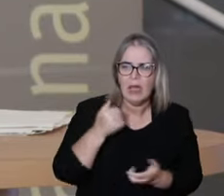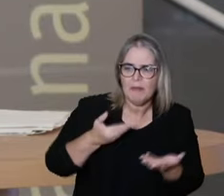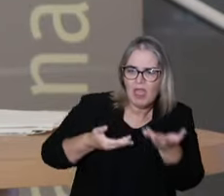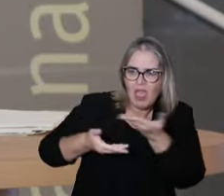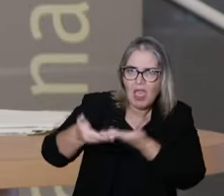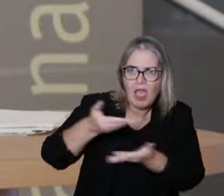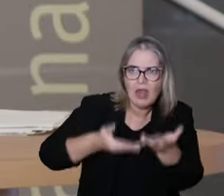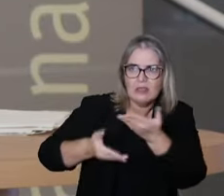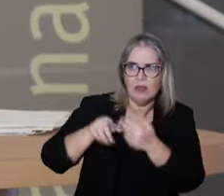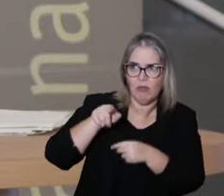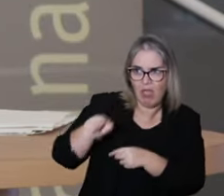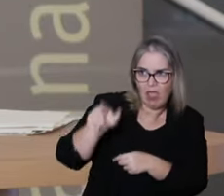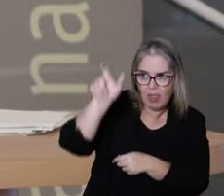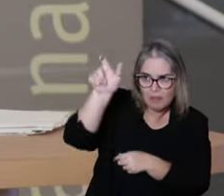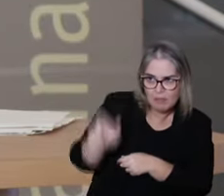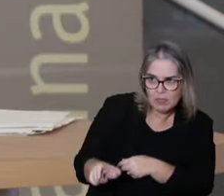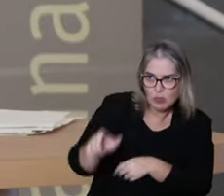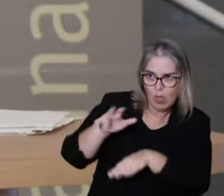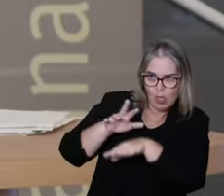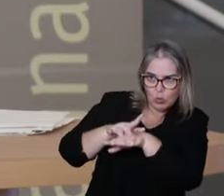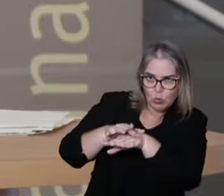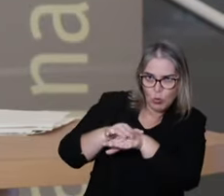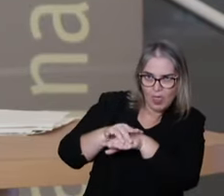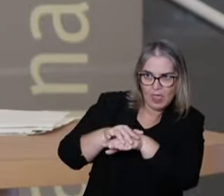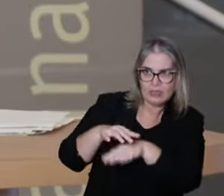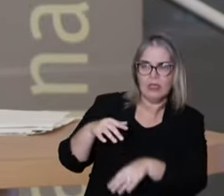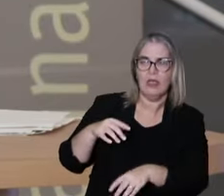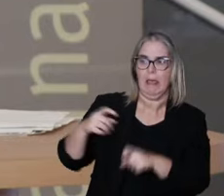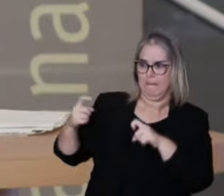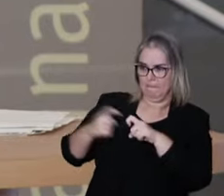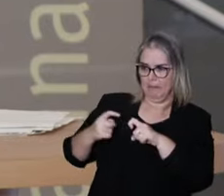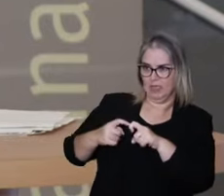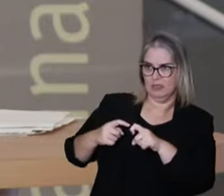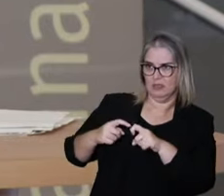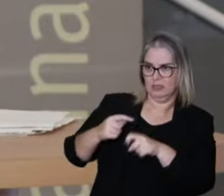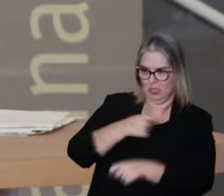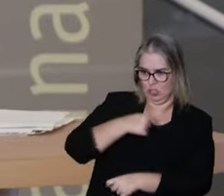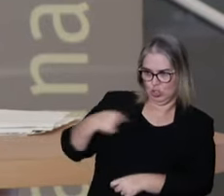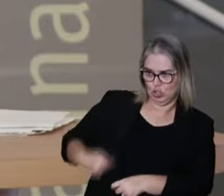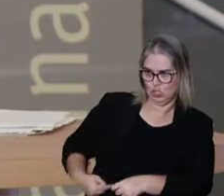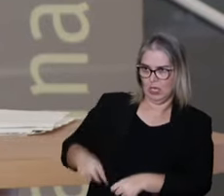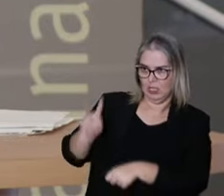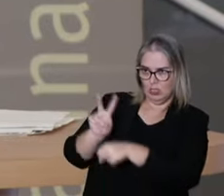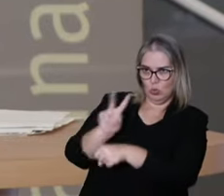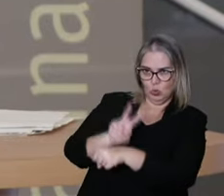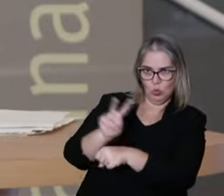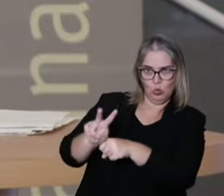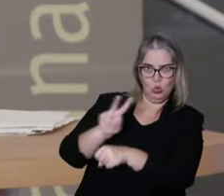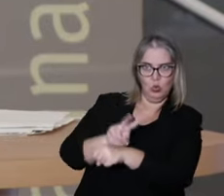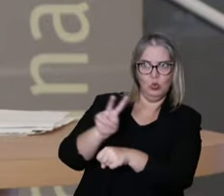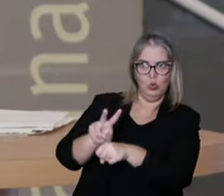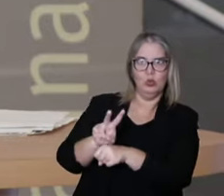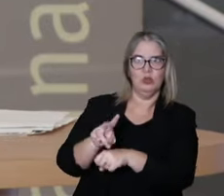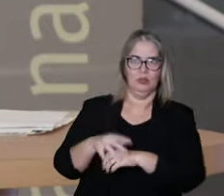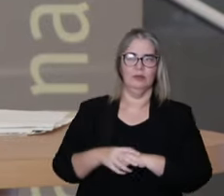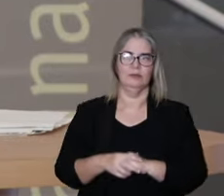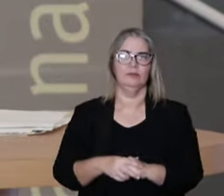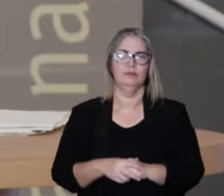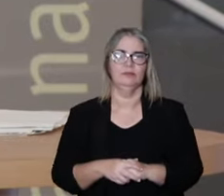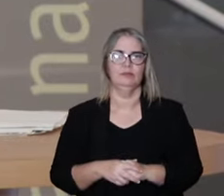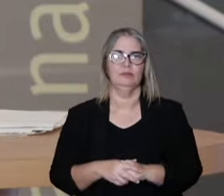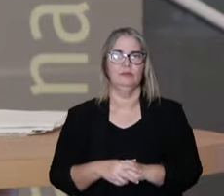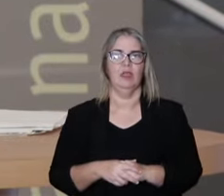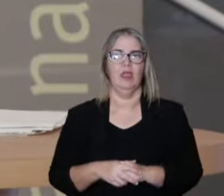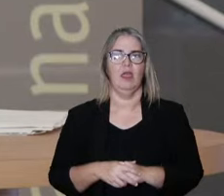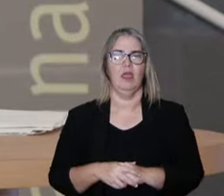About the type of relationship, a sick person being taken care of by another person in a more passive